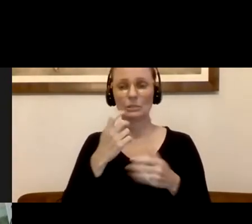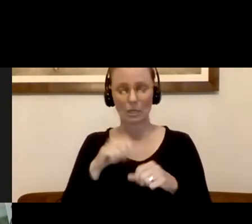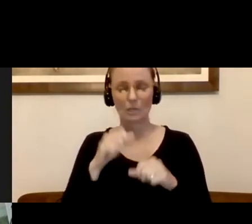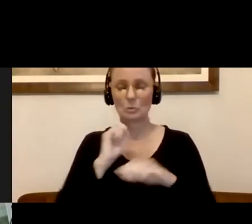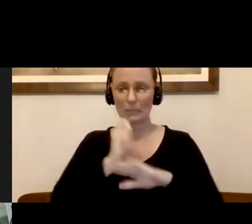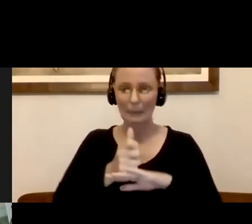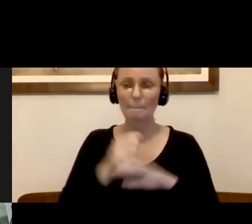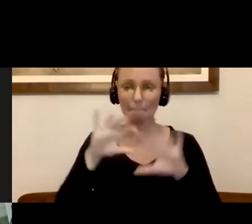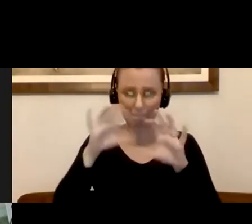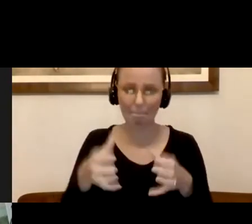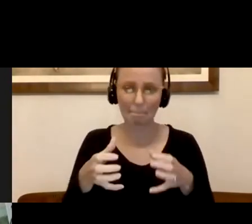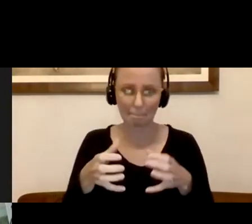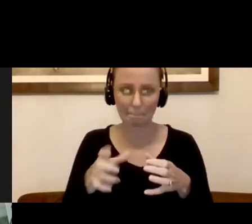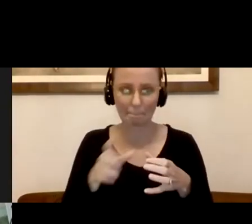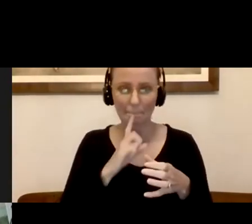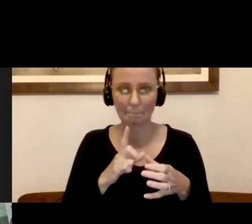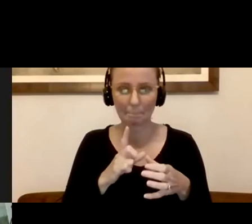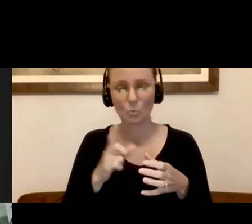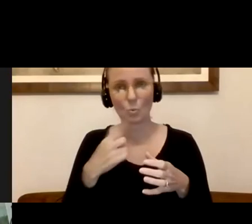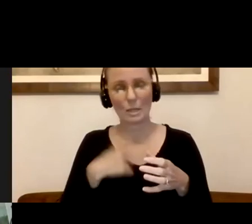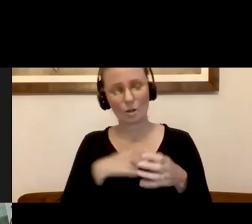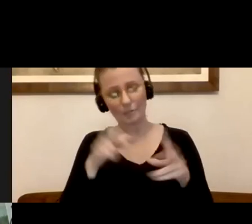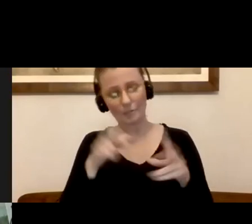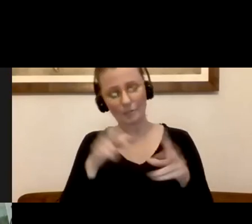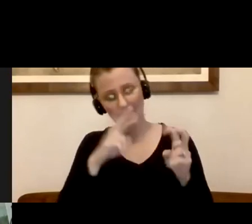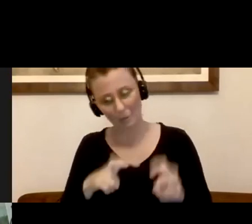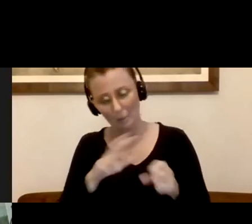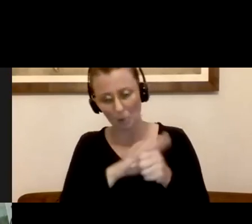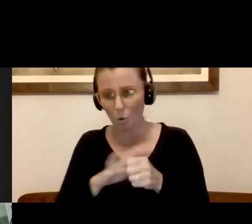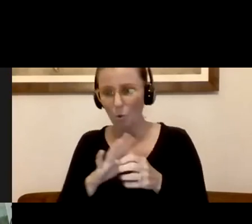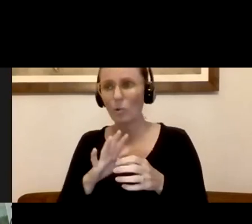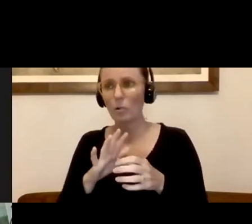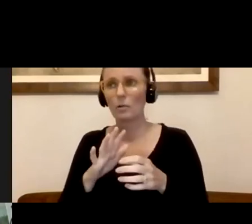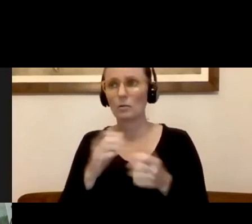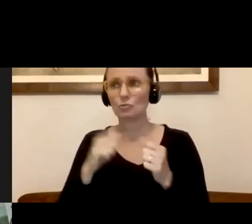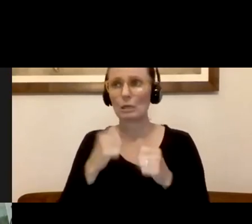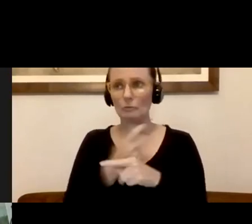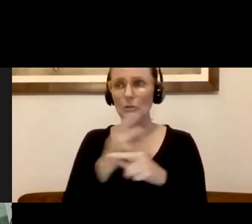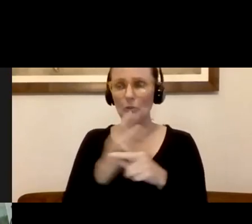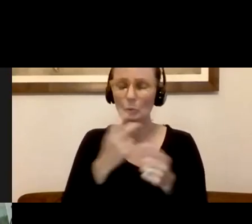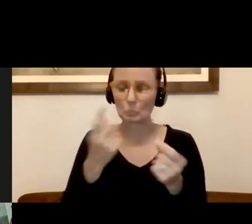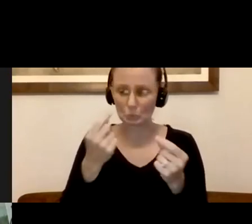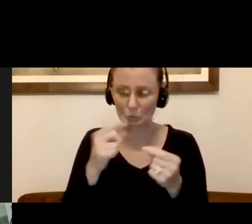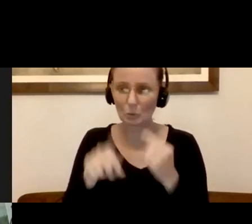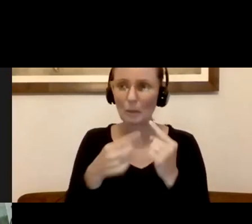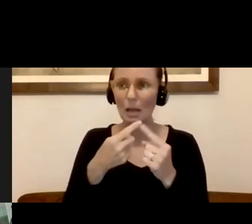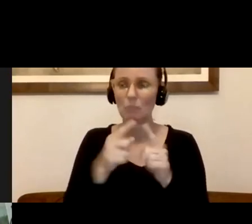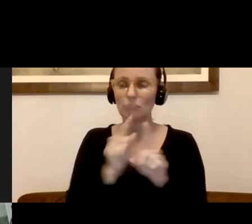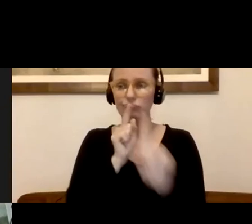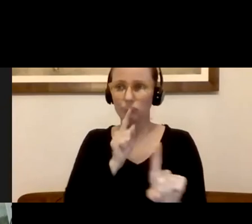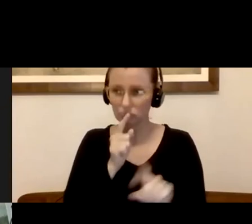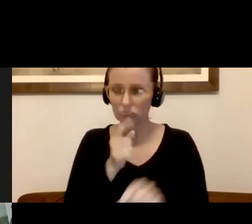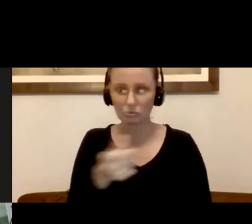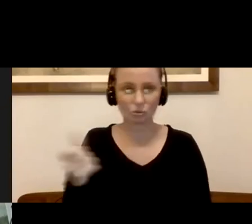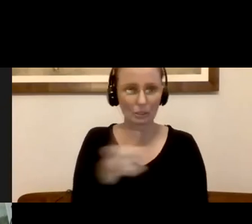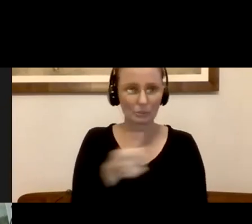stay tuned. This is being evaluated locally and regionally at higher levels. And, uh, I'll pass your comment up about your satisfaction with cleanliness